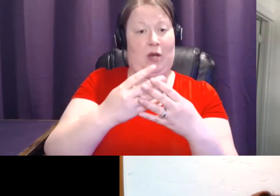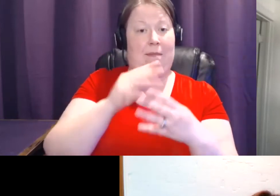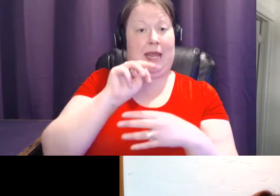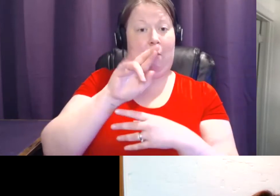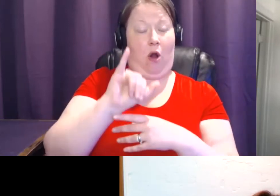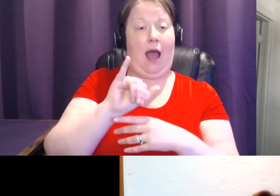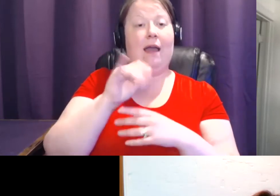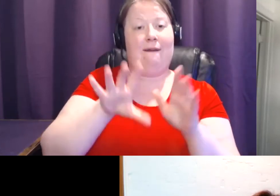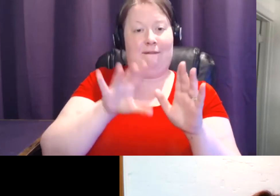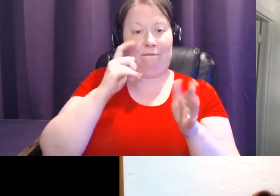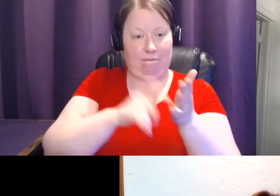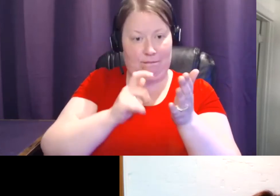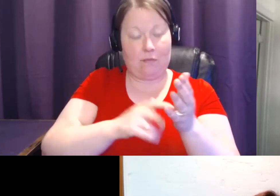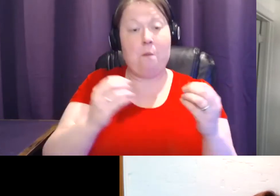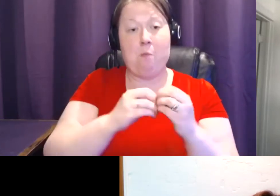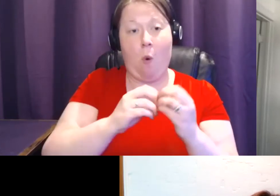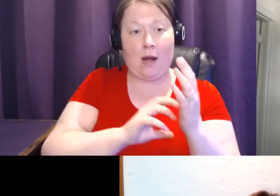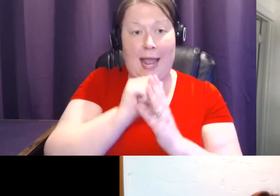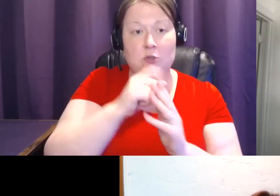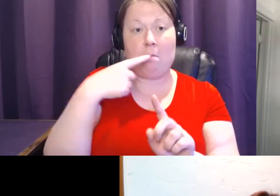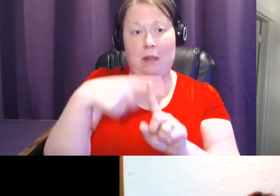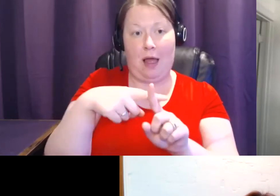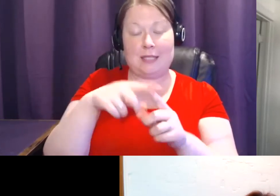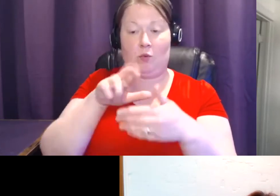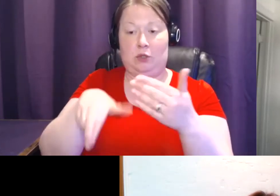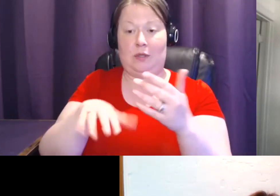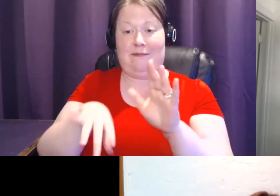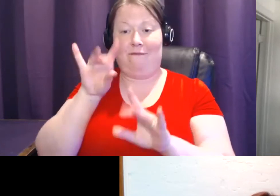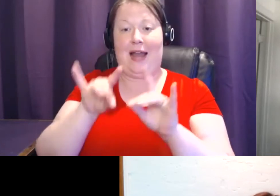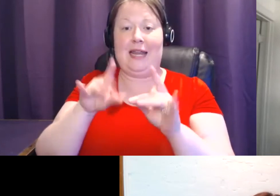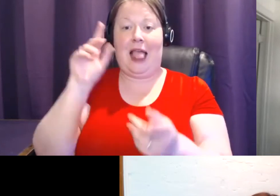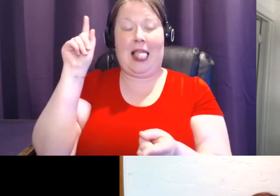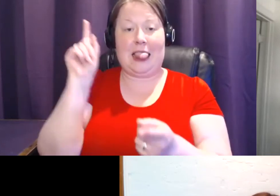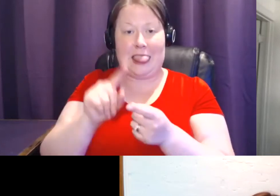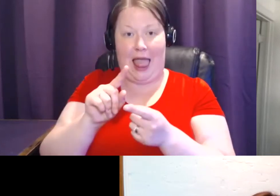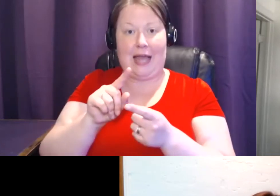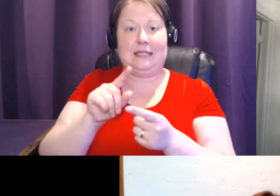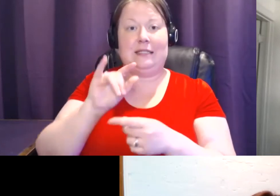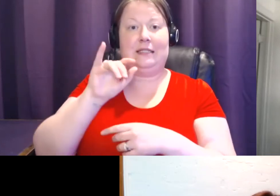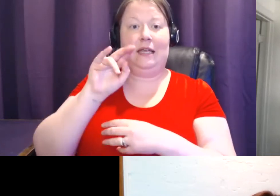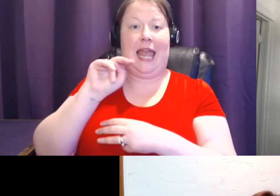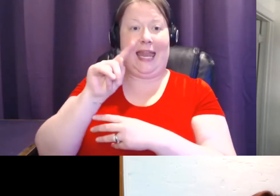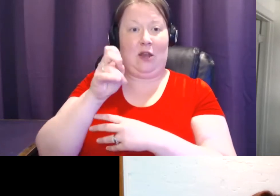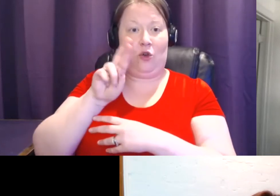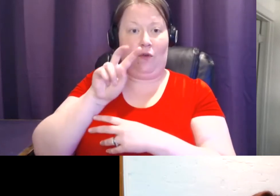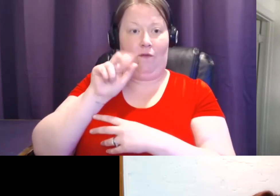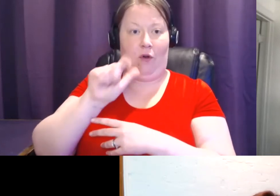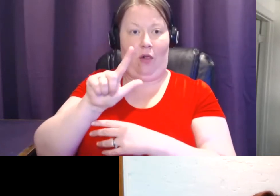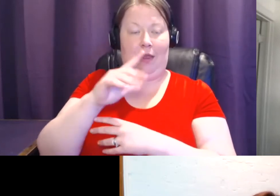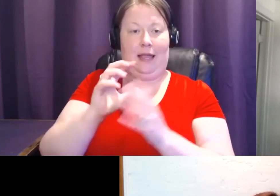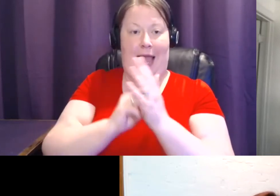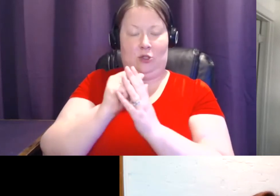cancers, but results in finding less interval cancers. That is cancers in between screening studies,